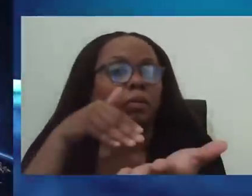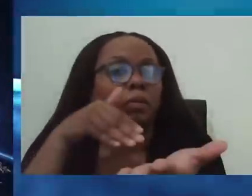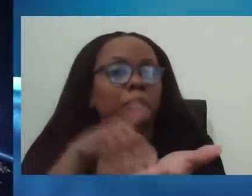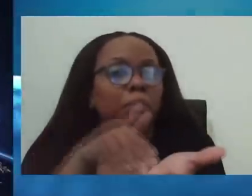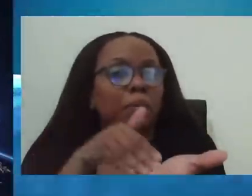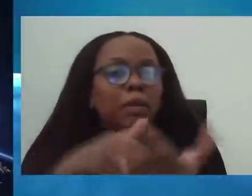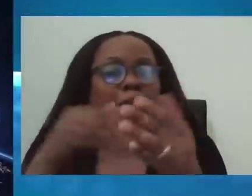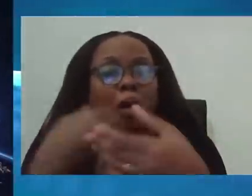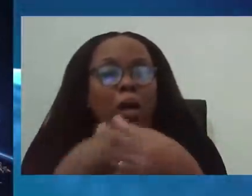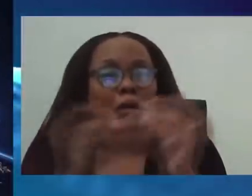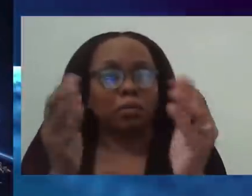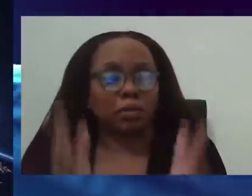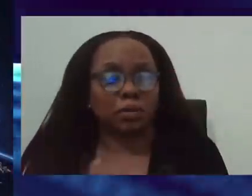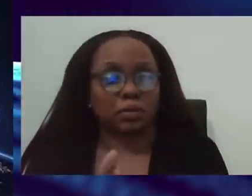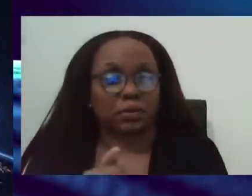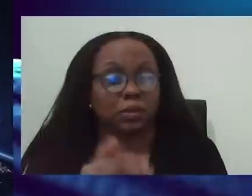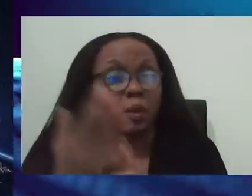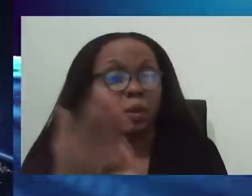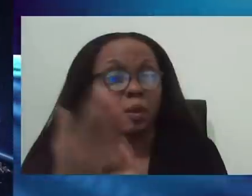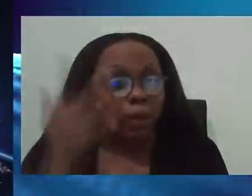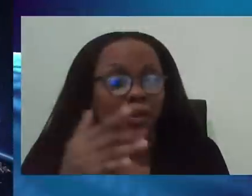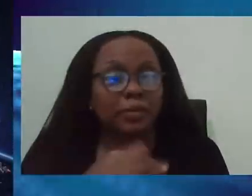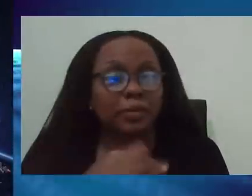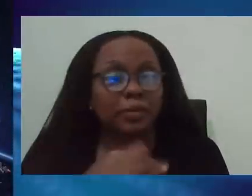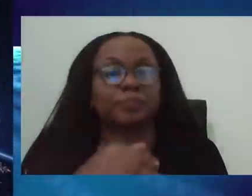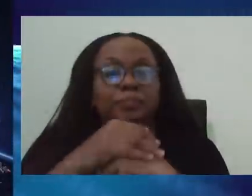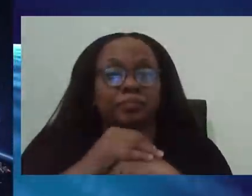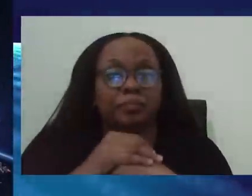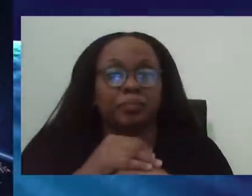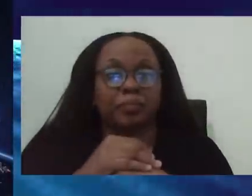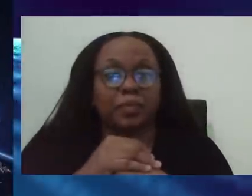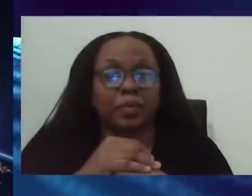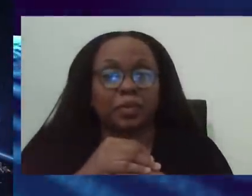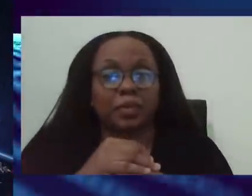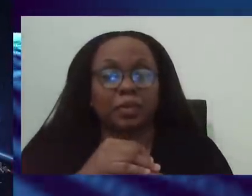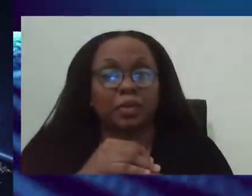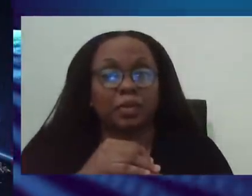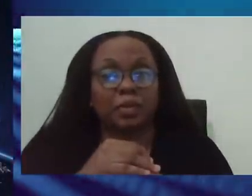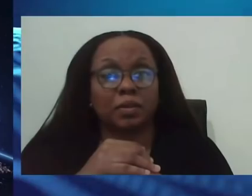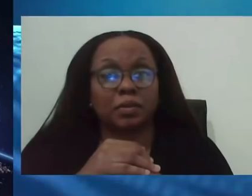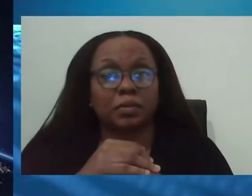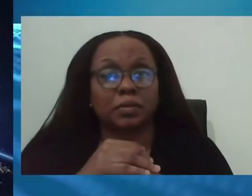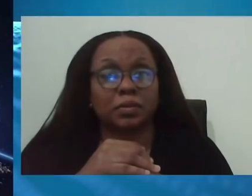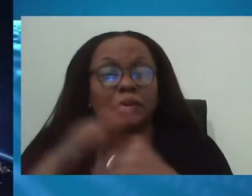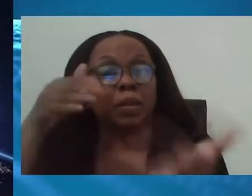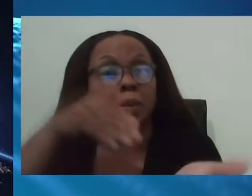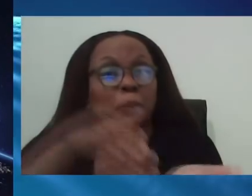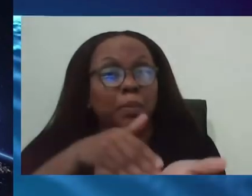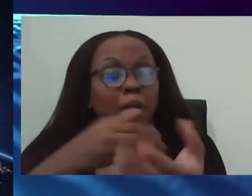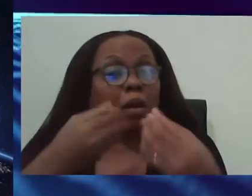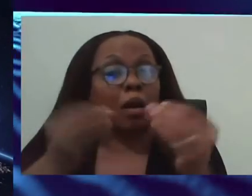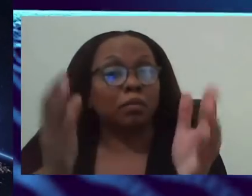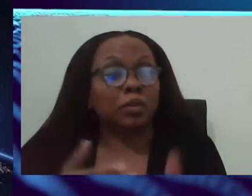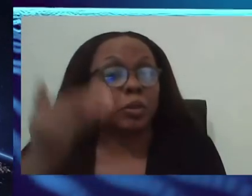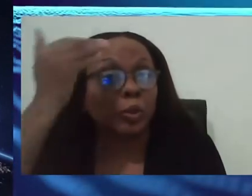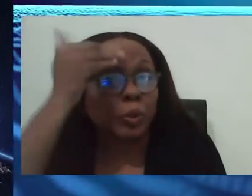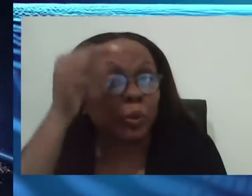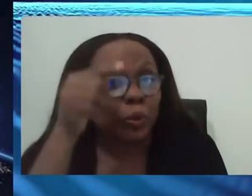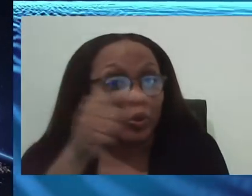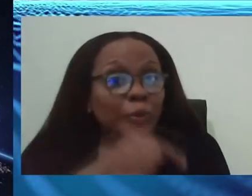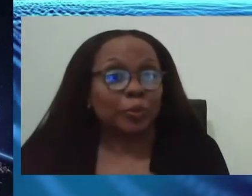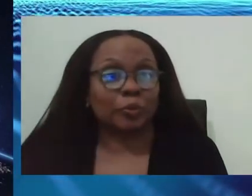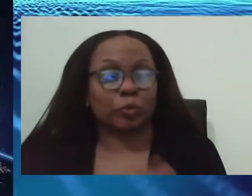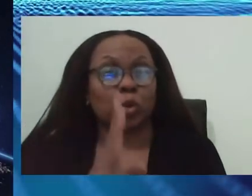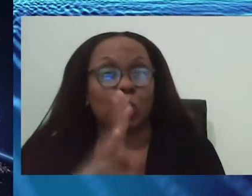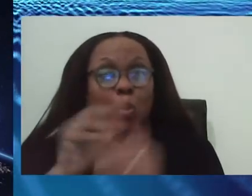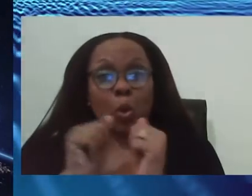why we choose to do this because the medical officers of health are the persons who, who know you. They're the persons who are in direct contact with you. They're the persons who would have spoken